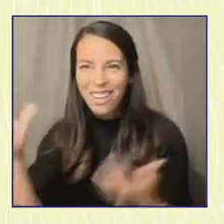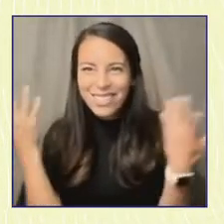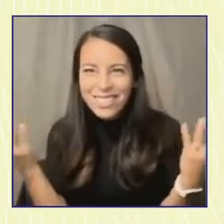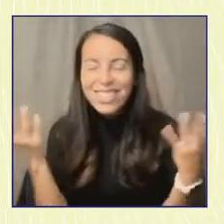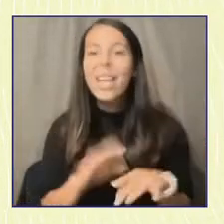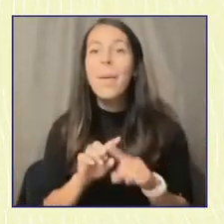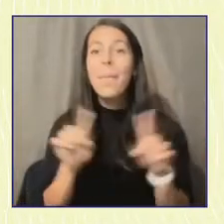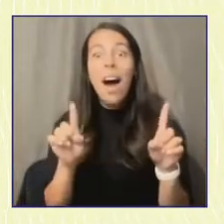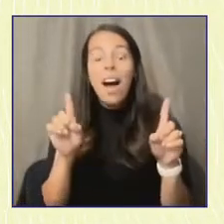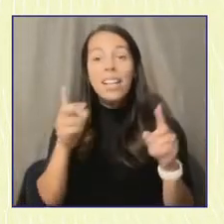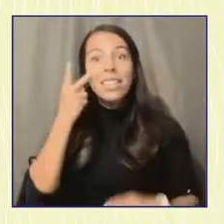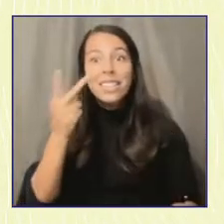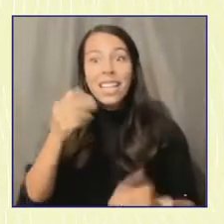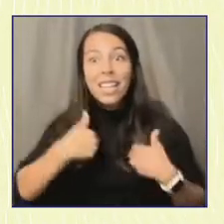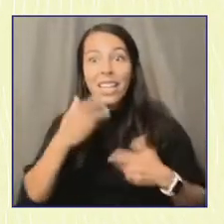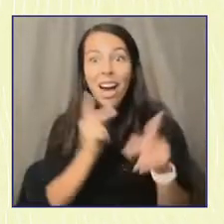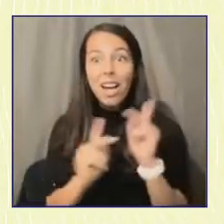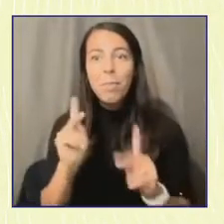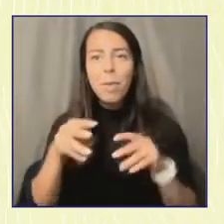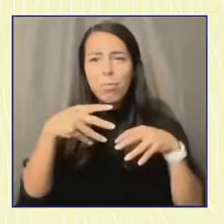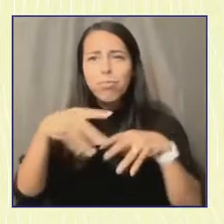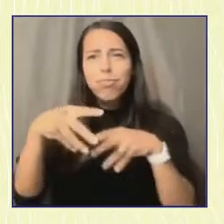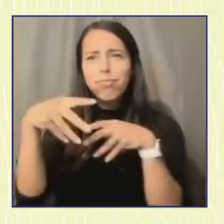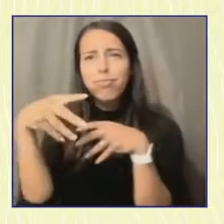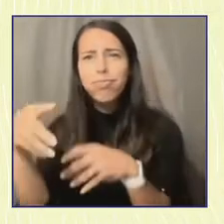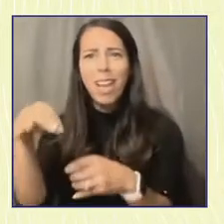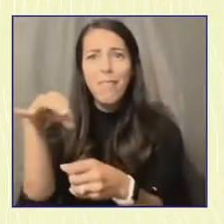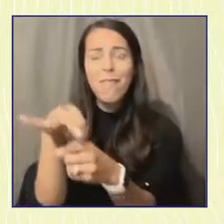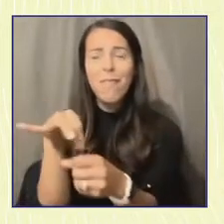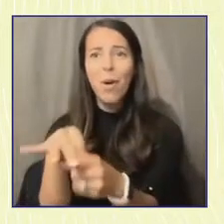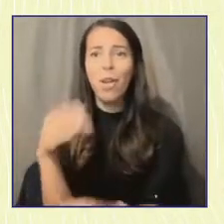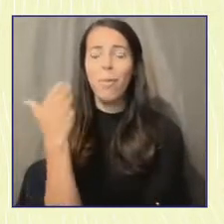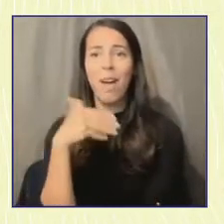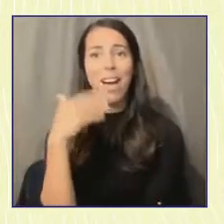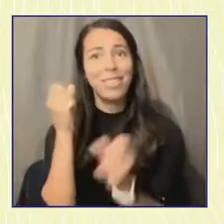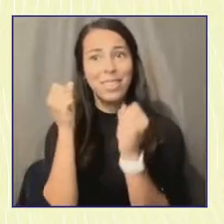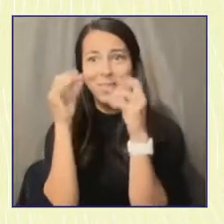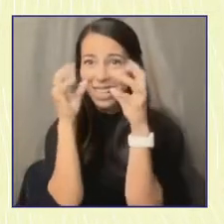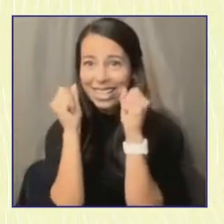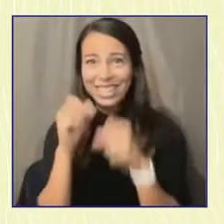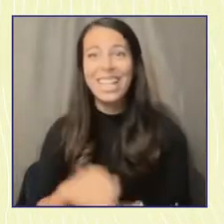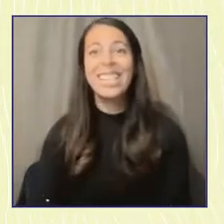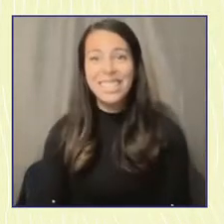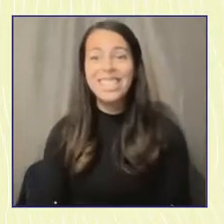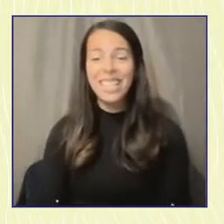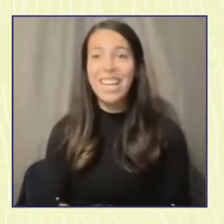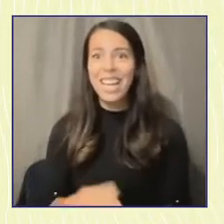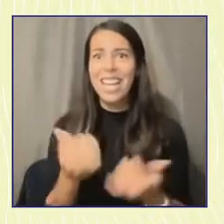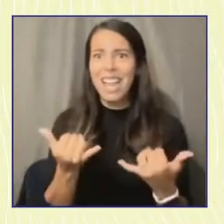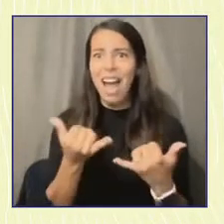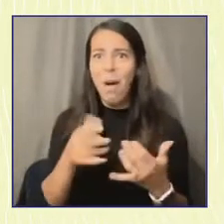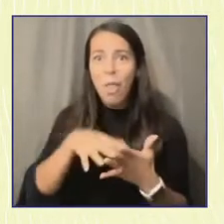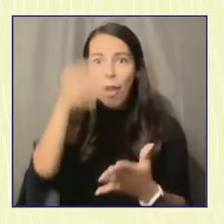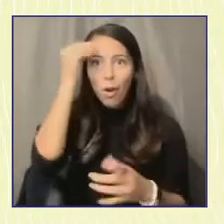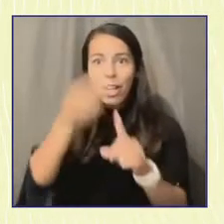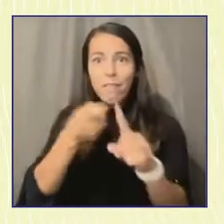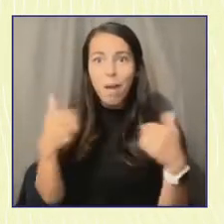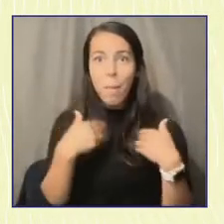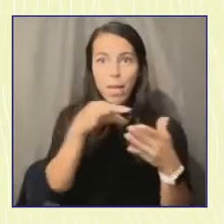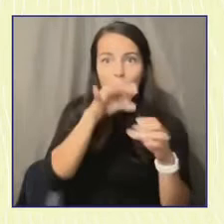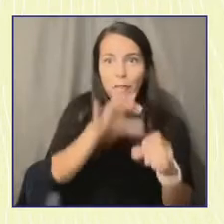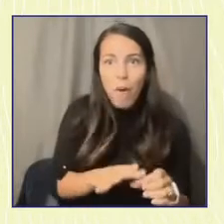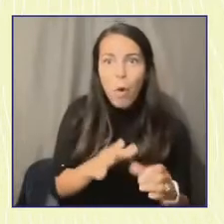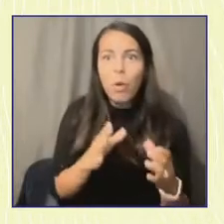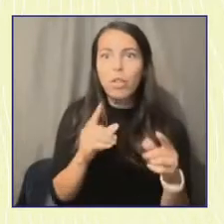and voting. And it is fantastic to hear from some leaders who are talking about what growing voters means for them. You're going to hear more from those